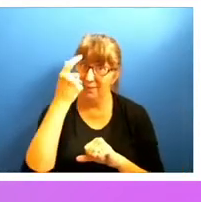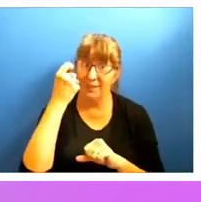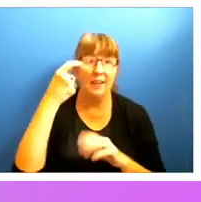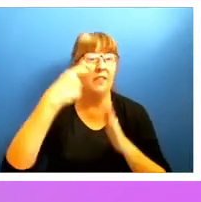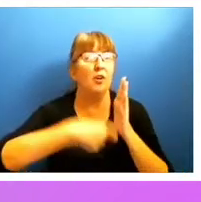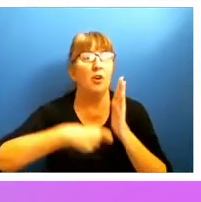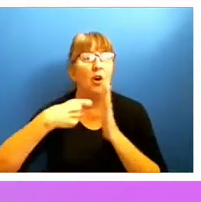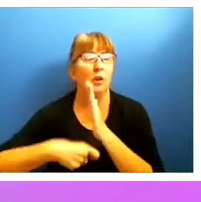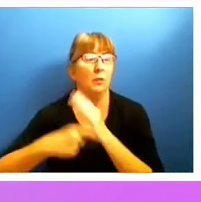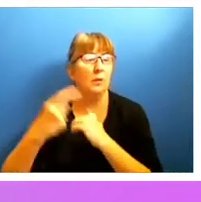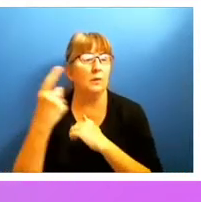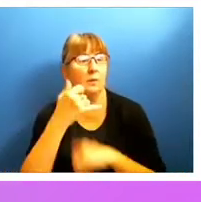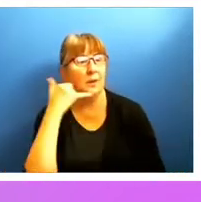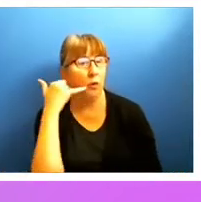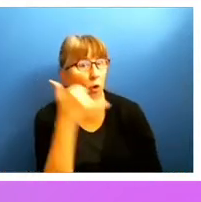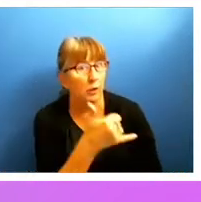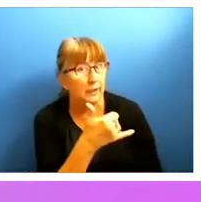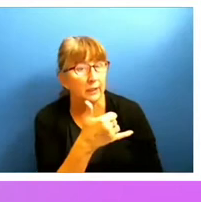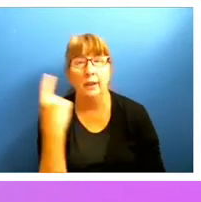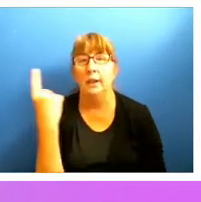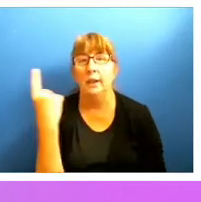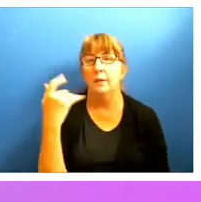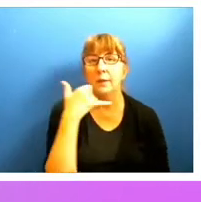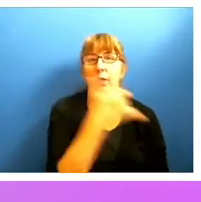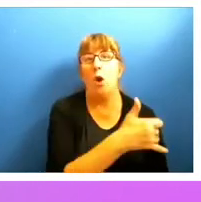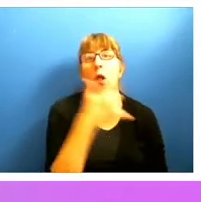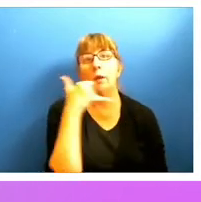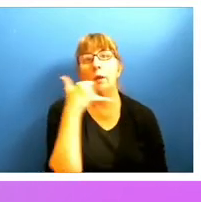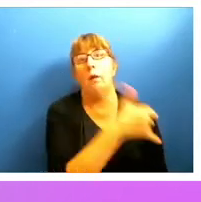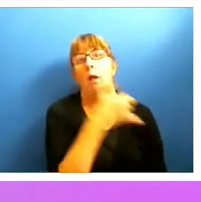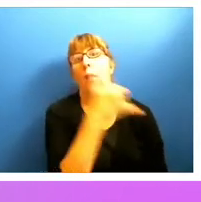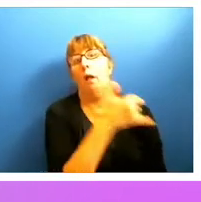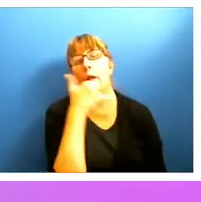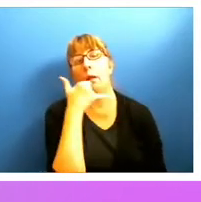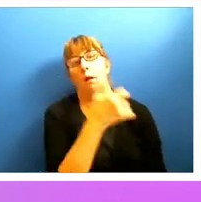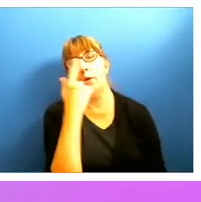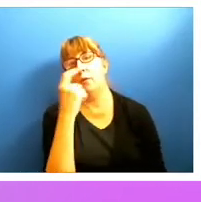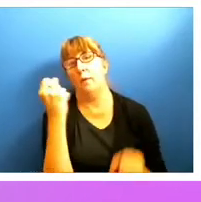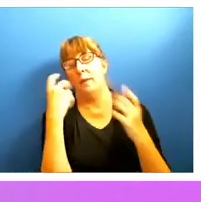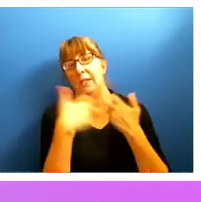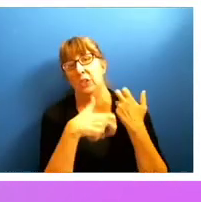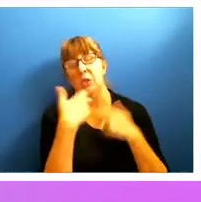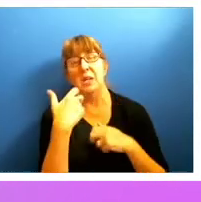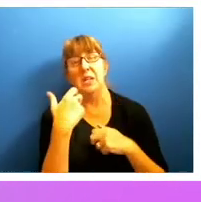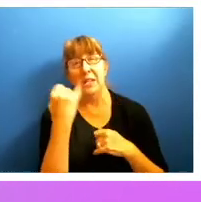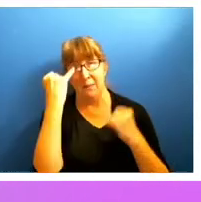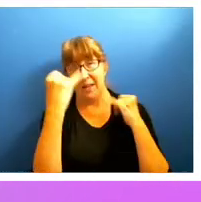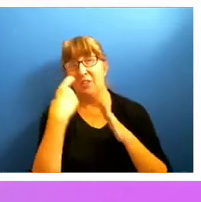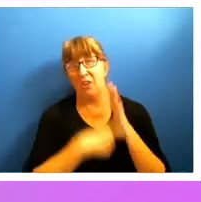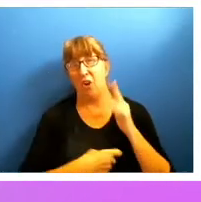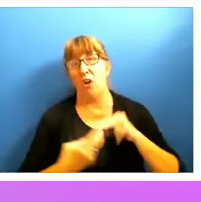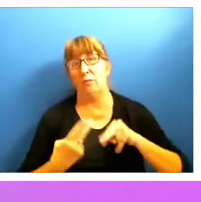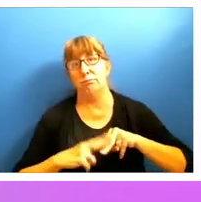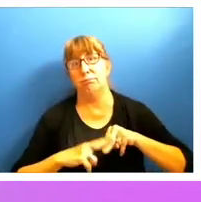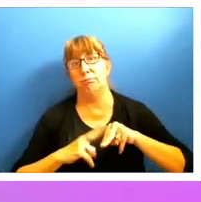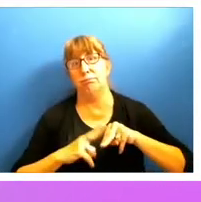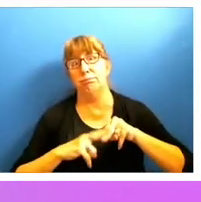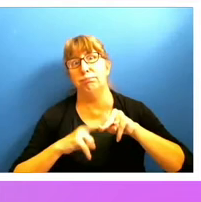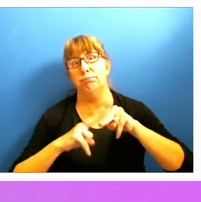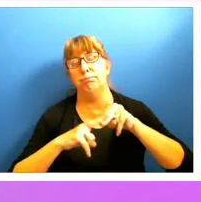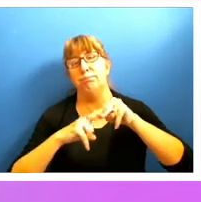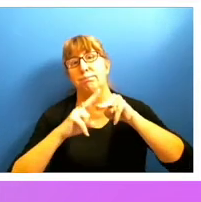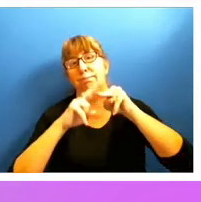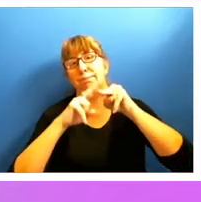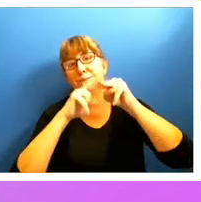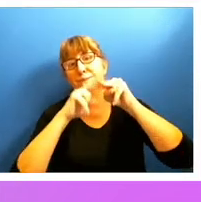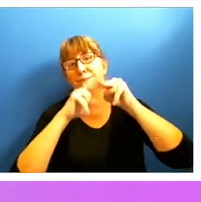somebody calling in and somebody calling in multiple times for an issue, and just imagine the cost of that continuing over time when you could address